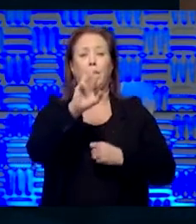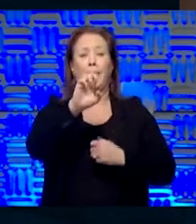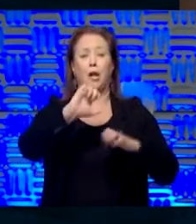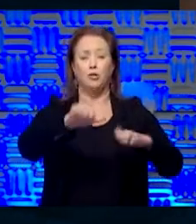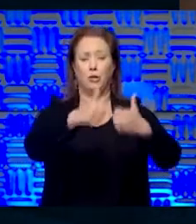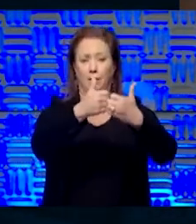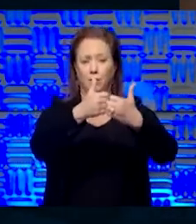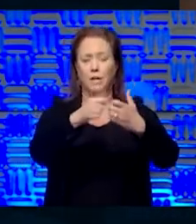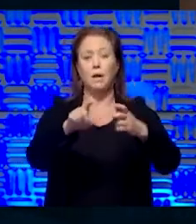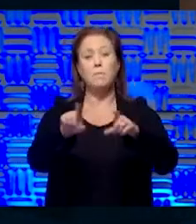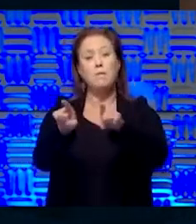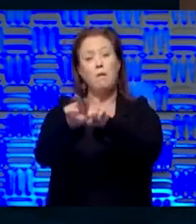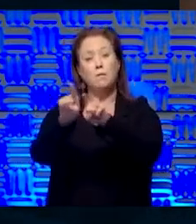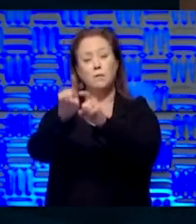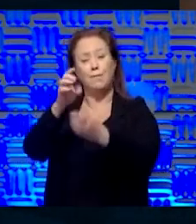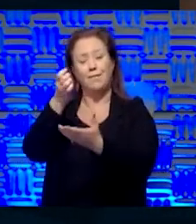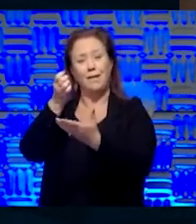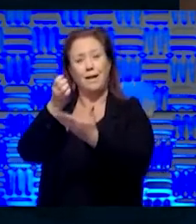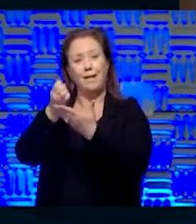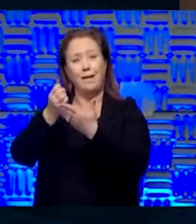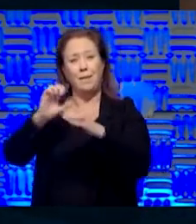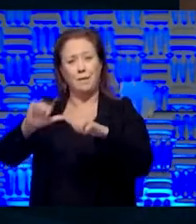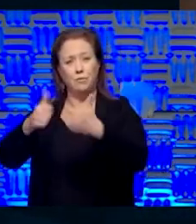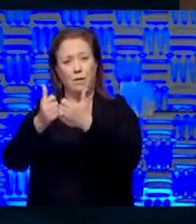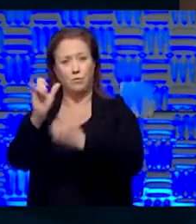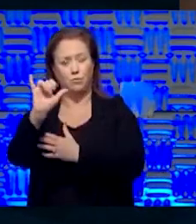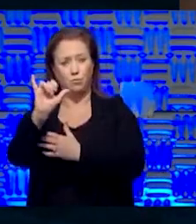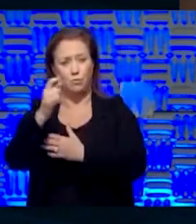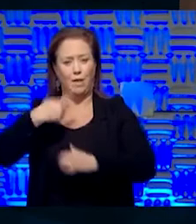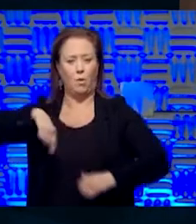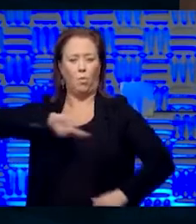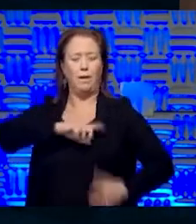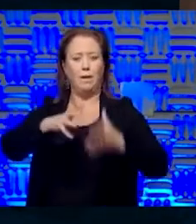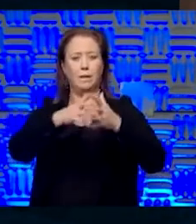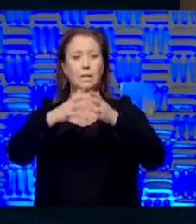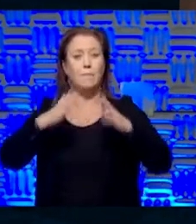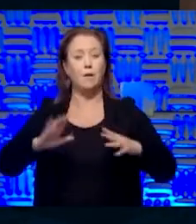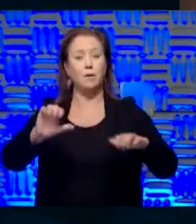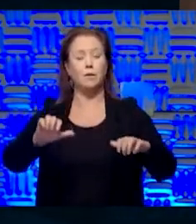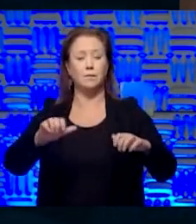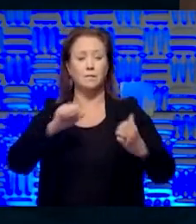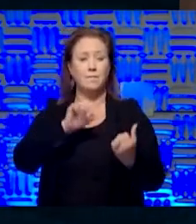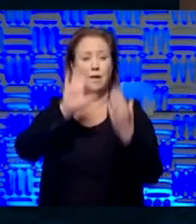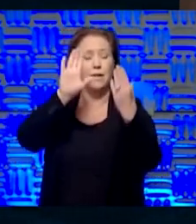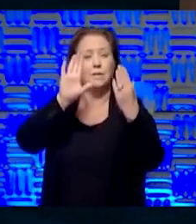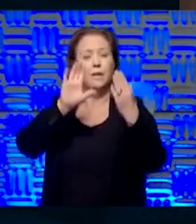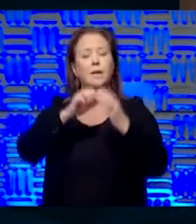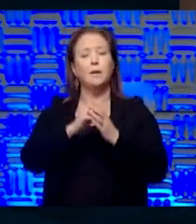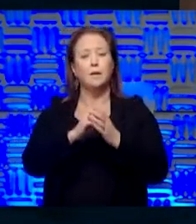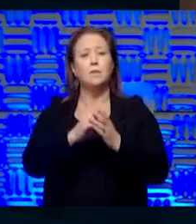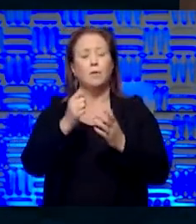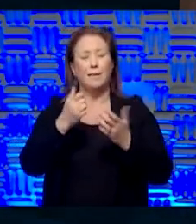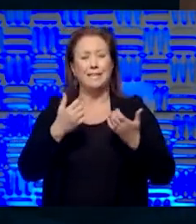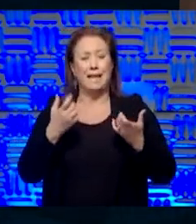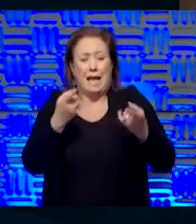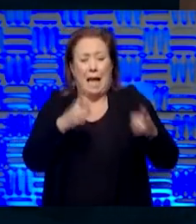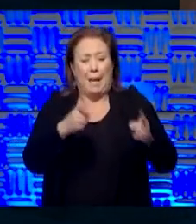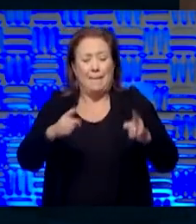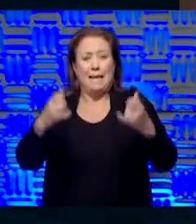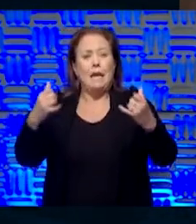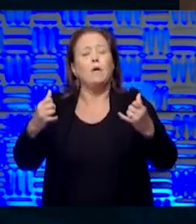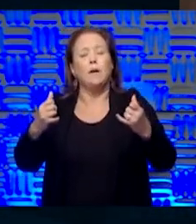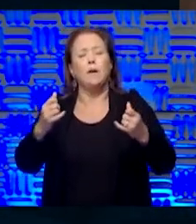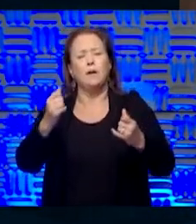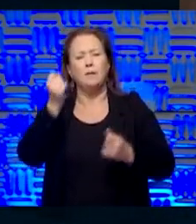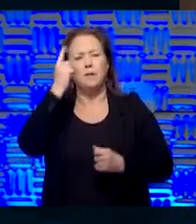but the economic challenges that Americans face is significant and huge. And so those efforts are underway, but people are still